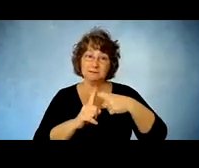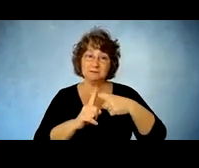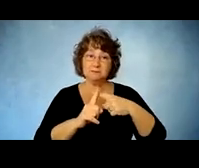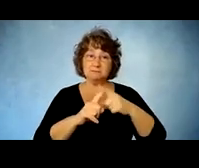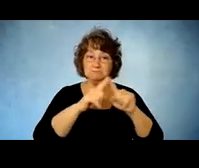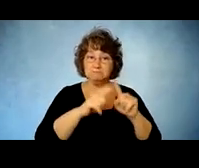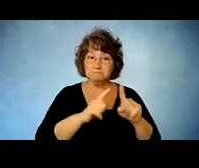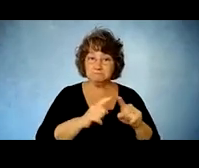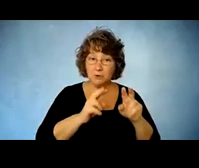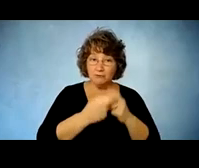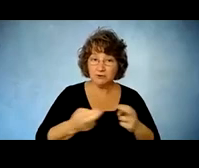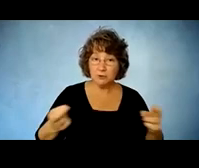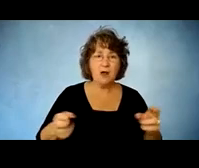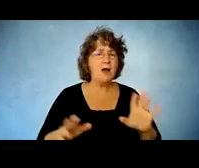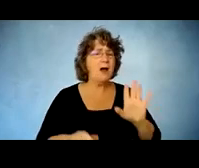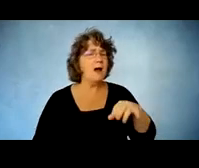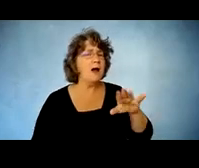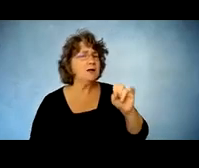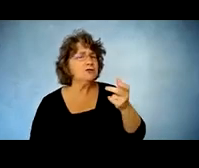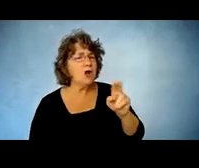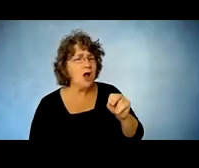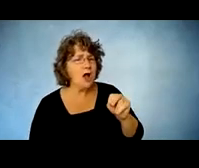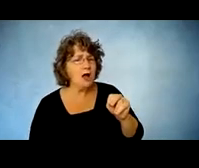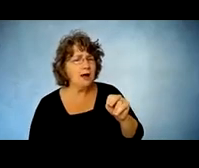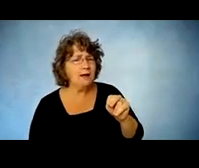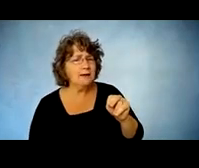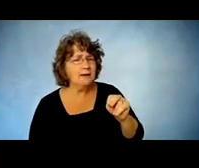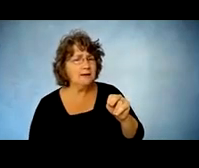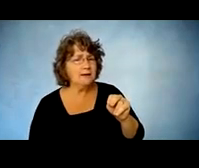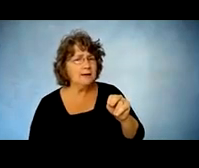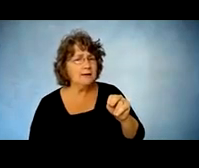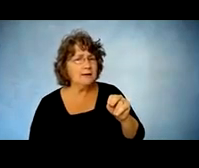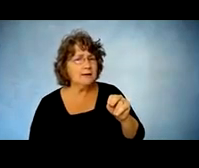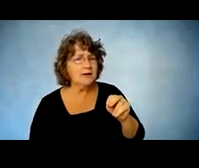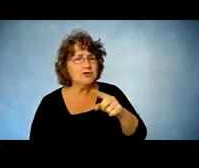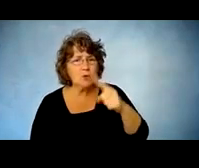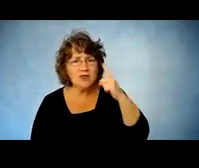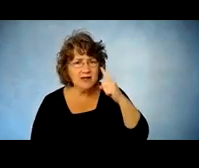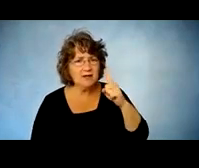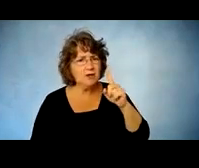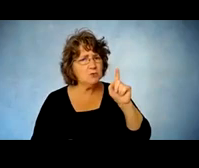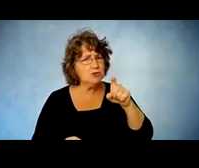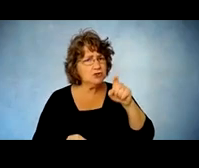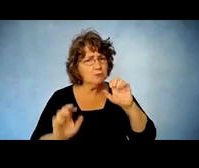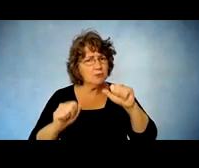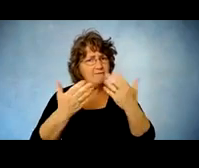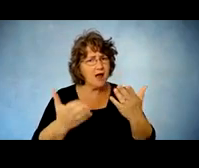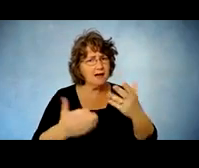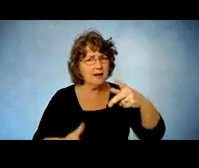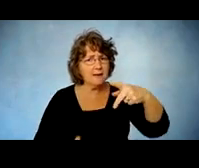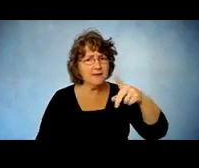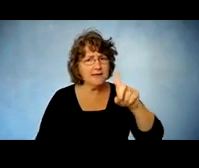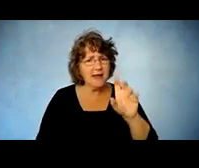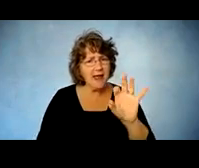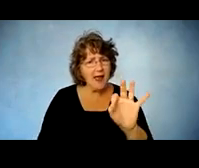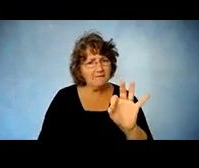would it be helpful john for us to provide a pdf version of the powerpoint presentation for you